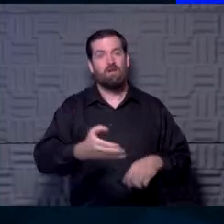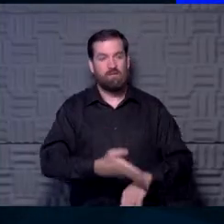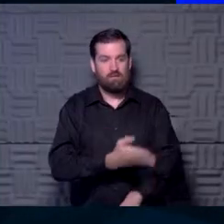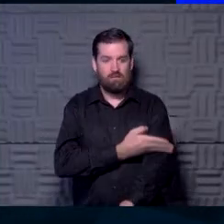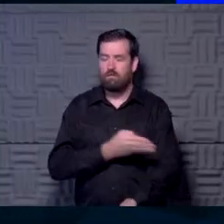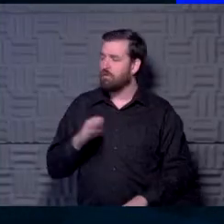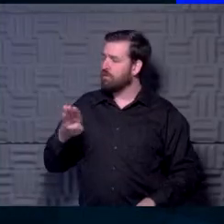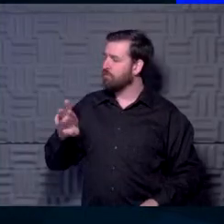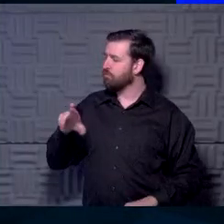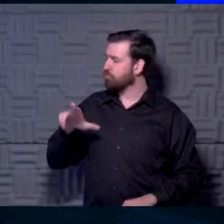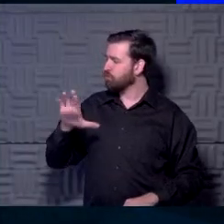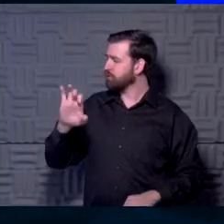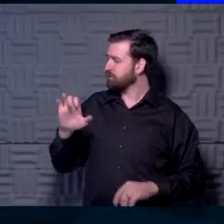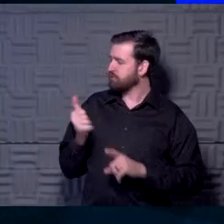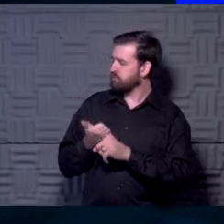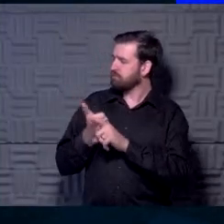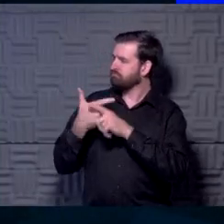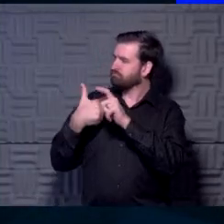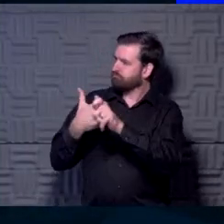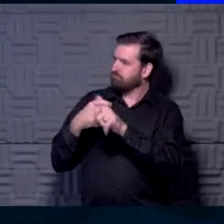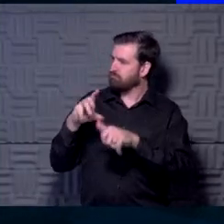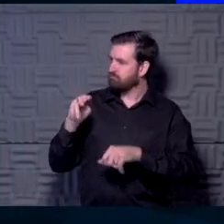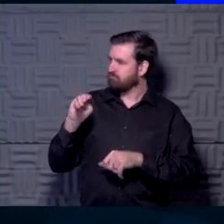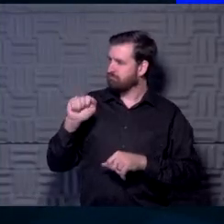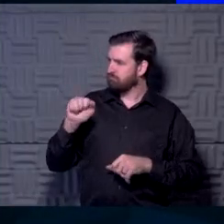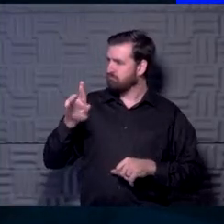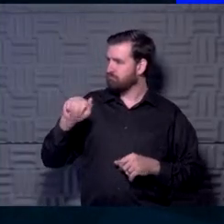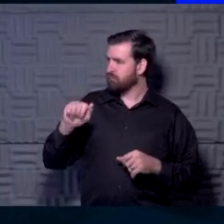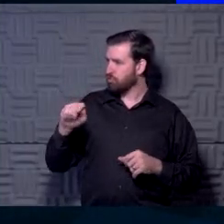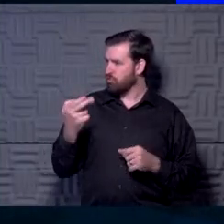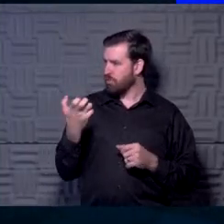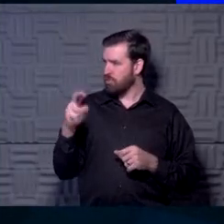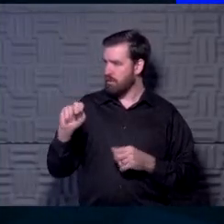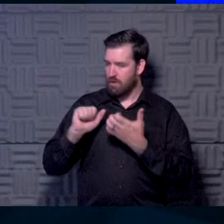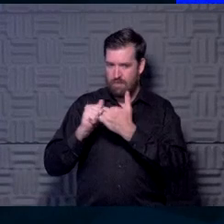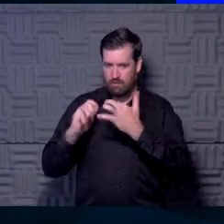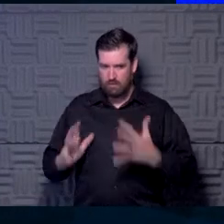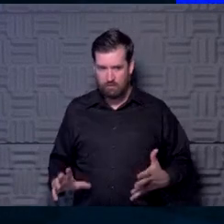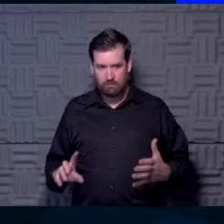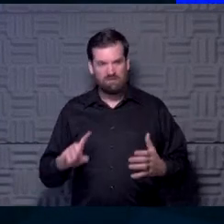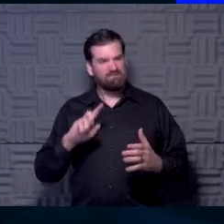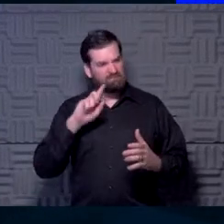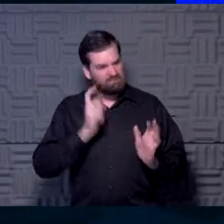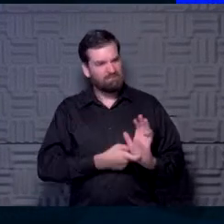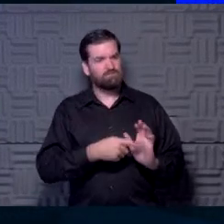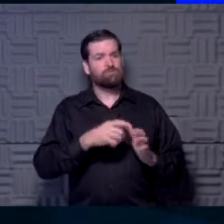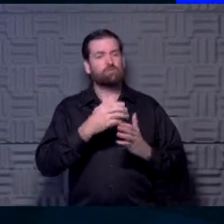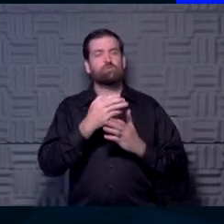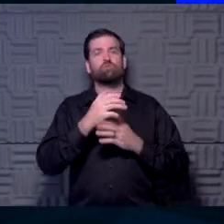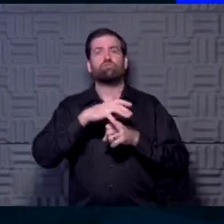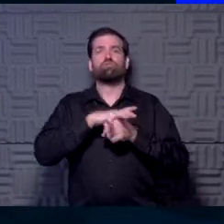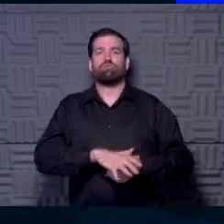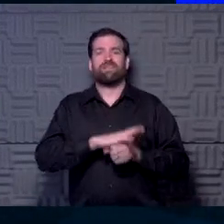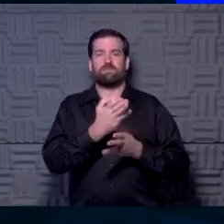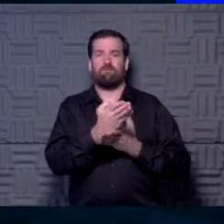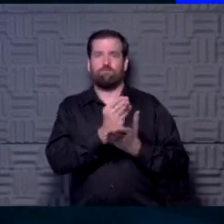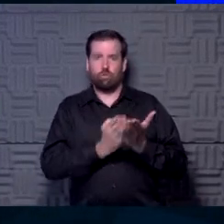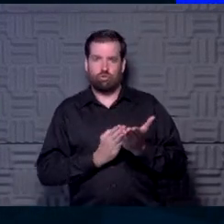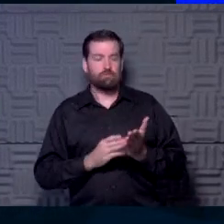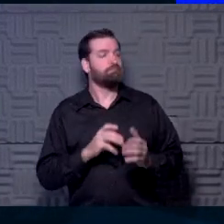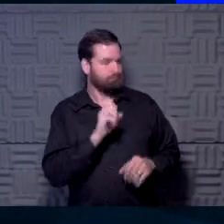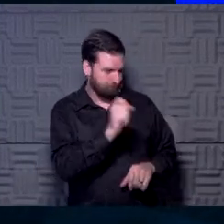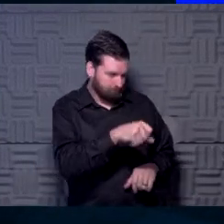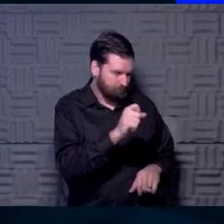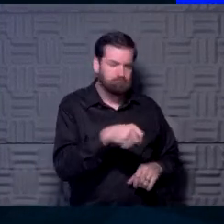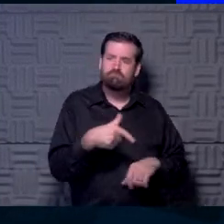Bruce, you're a marathon athlete. You've run a number of those. And I saw a record, you had a stress fracture not so long ago. It was kind of a long,